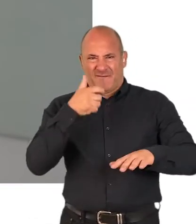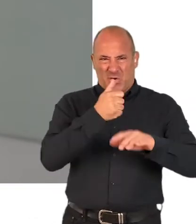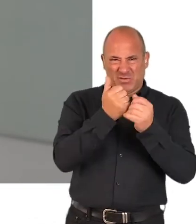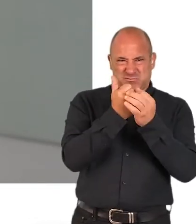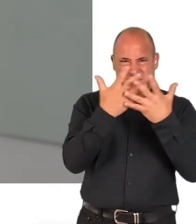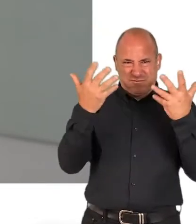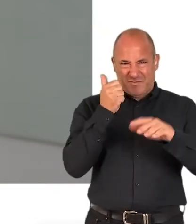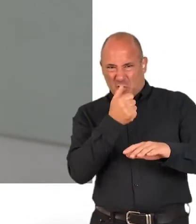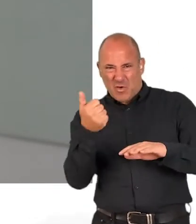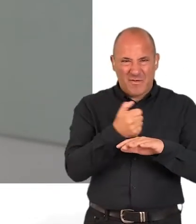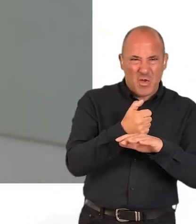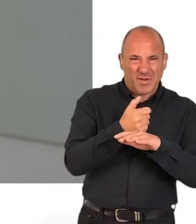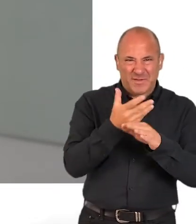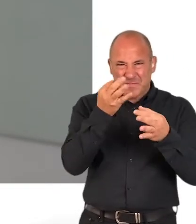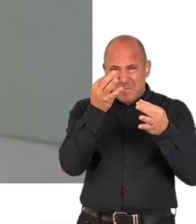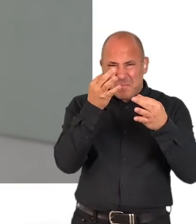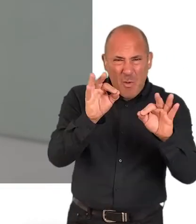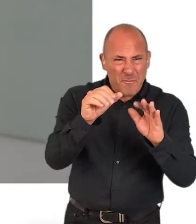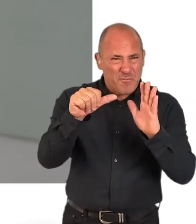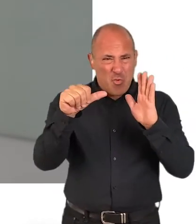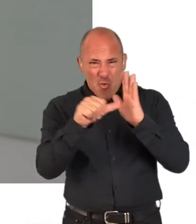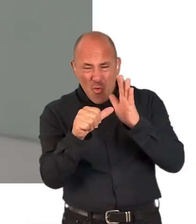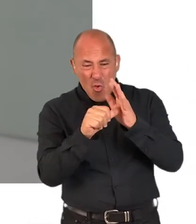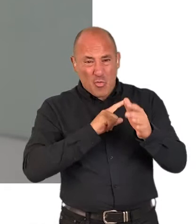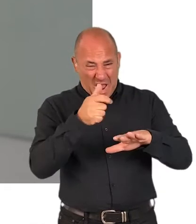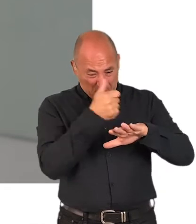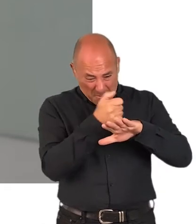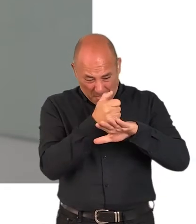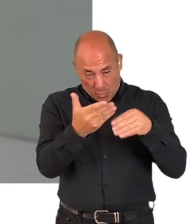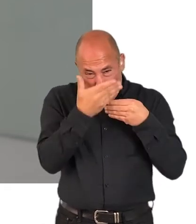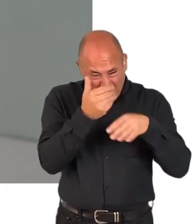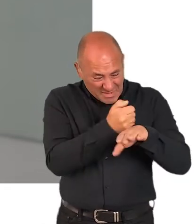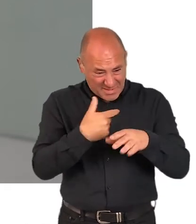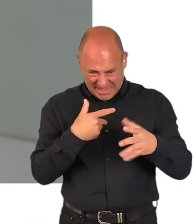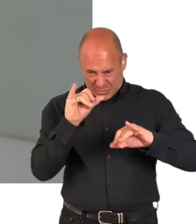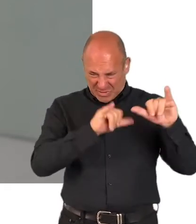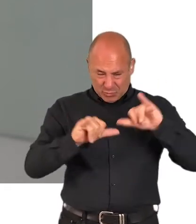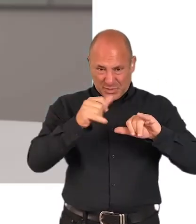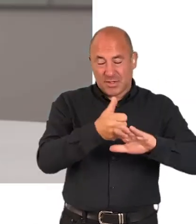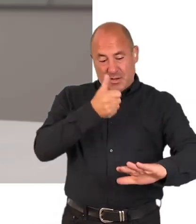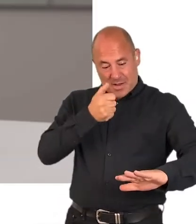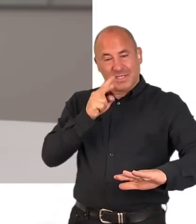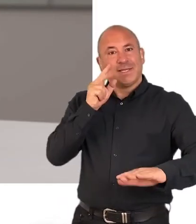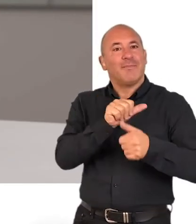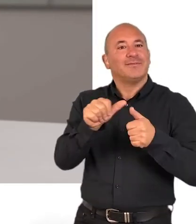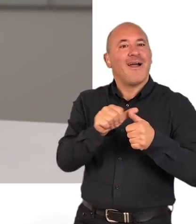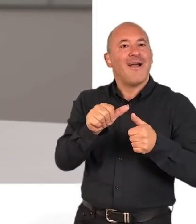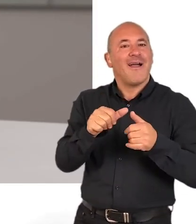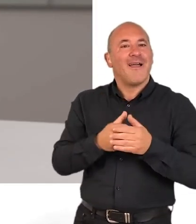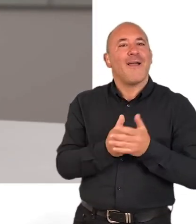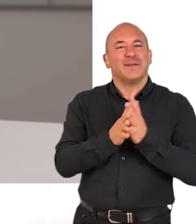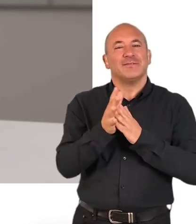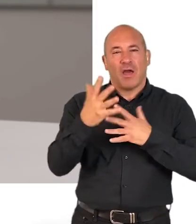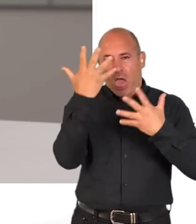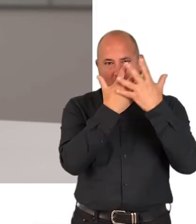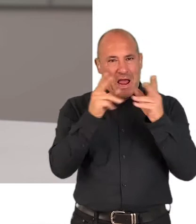areas to photograph, it's difficult to distinguish exact sites if only close-up images are taken. This will avoid